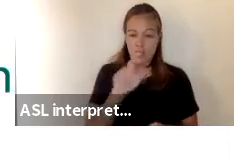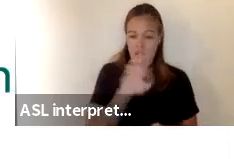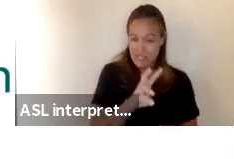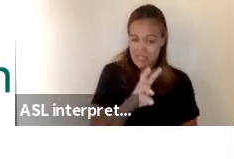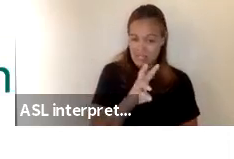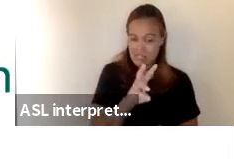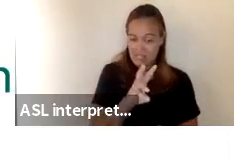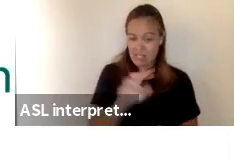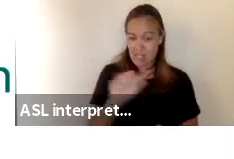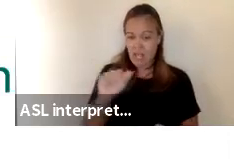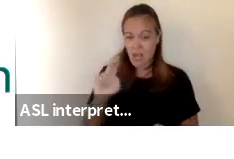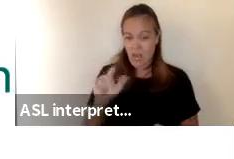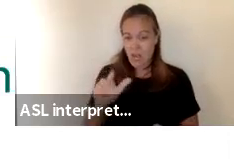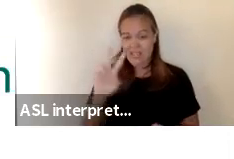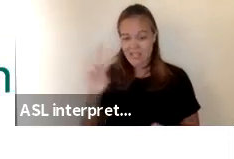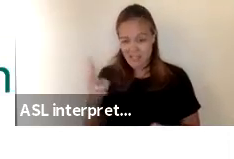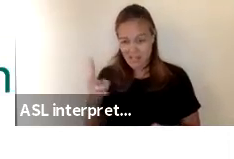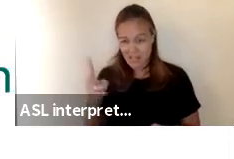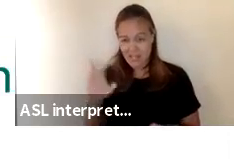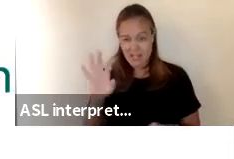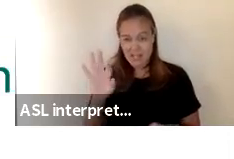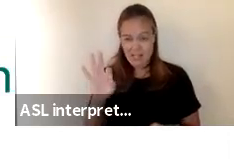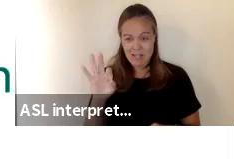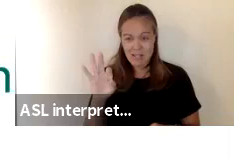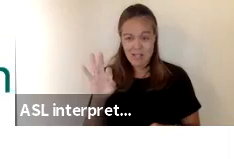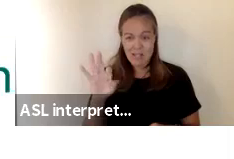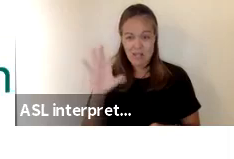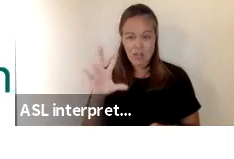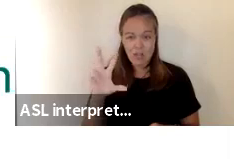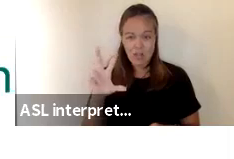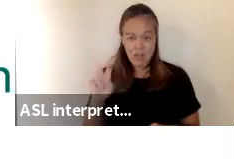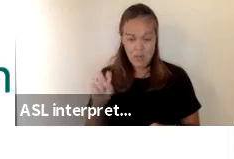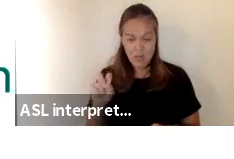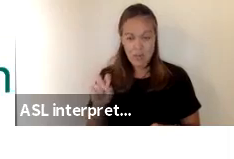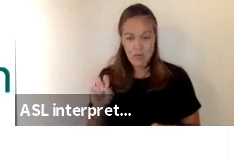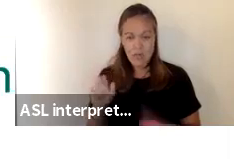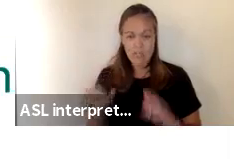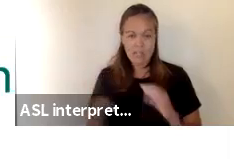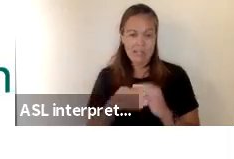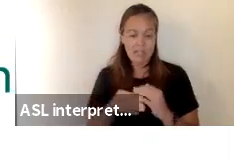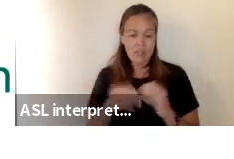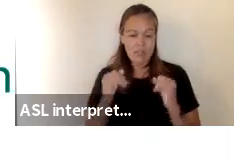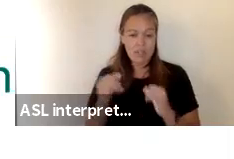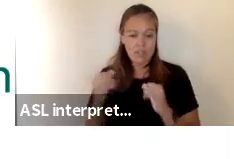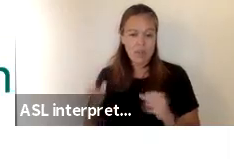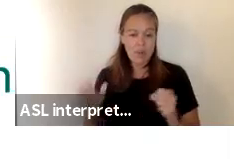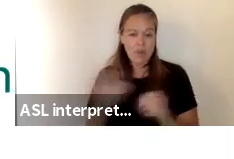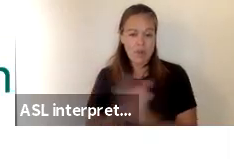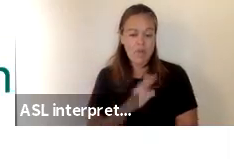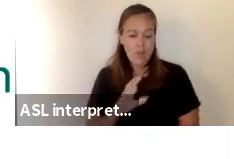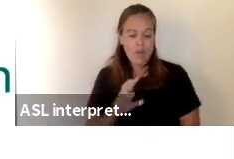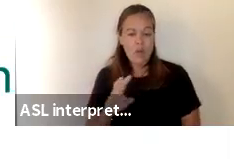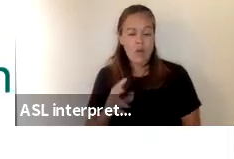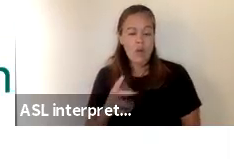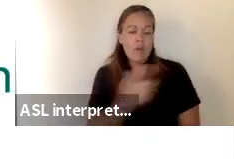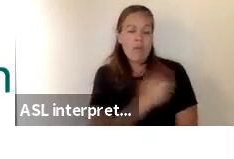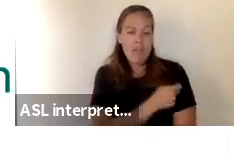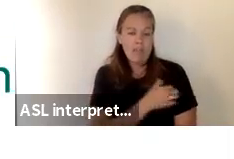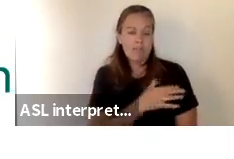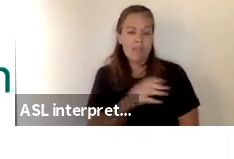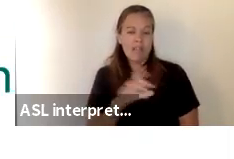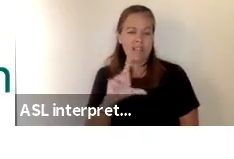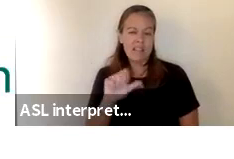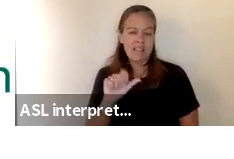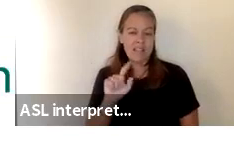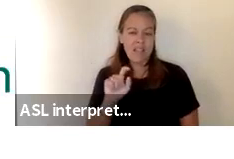and august 2nd 930 additional individuals became fully vaccinated who identified as latinx